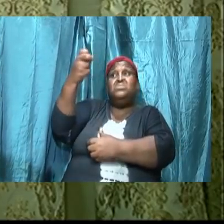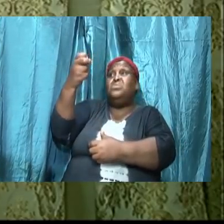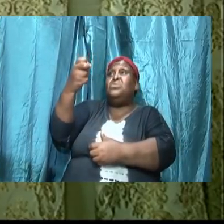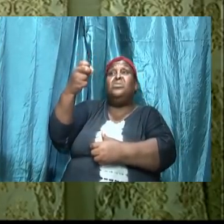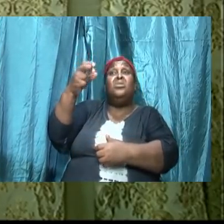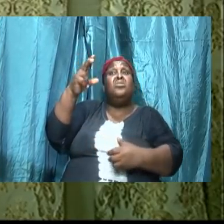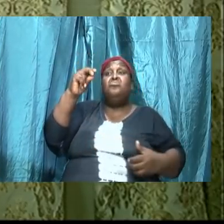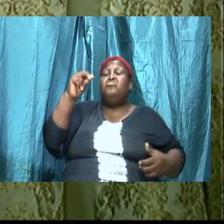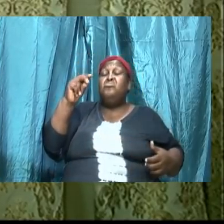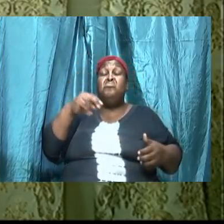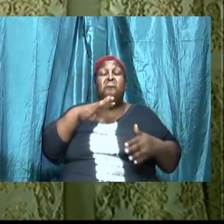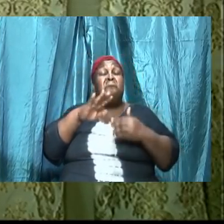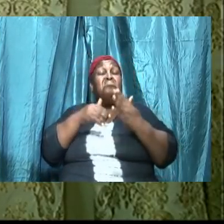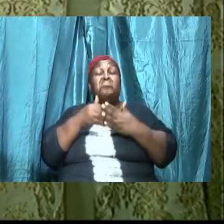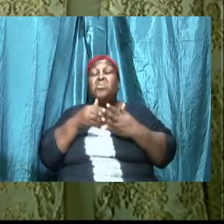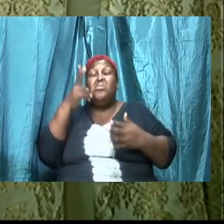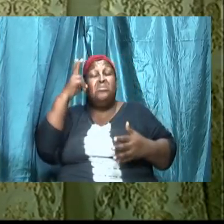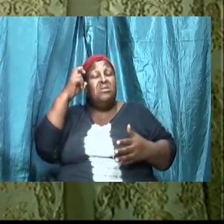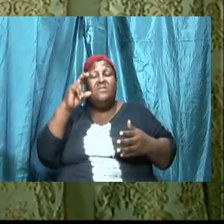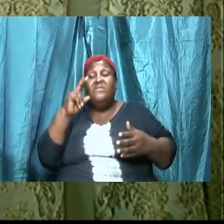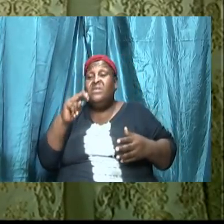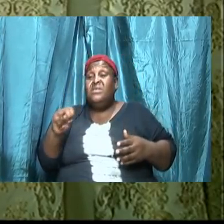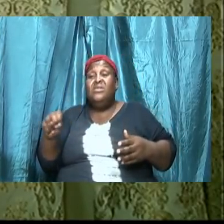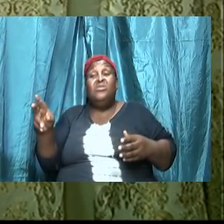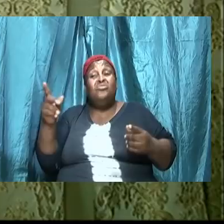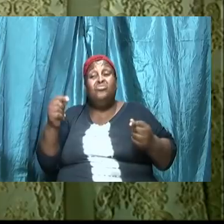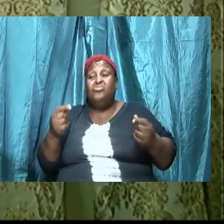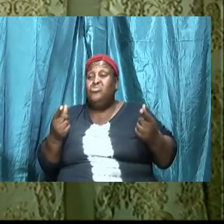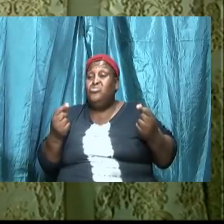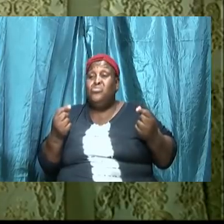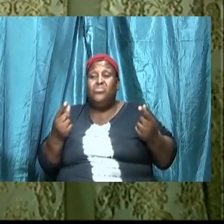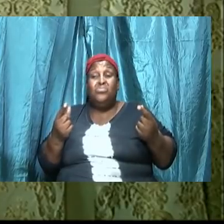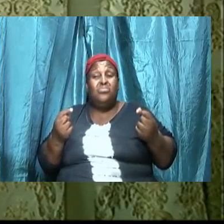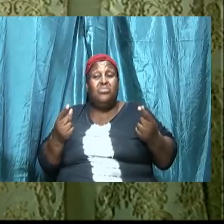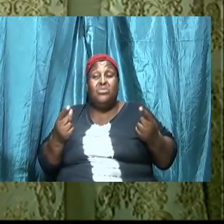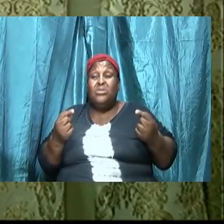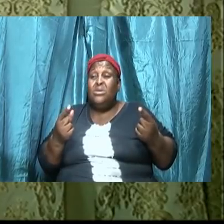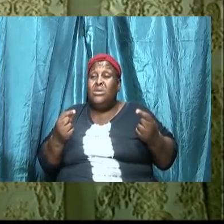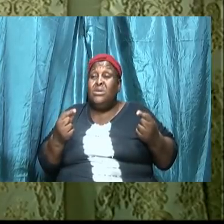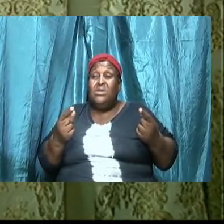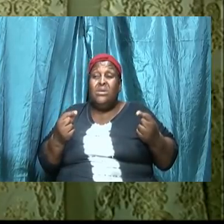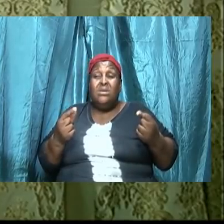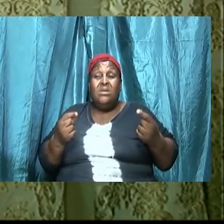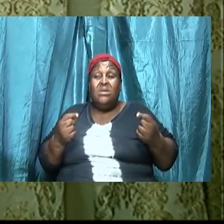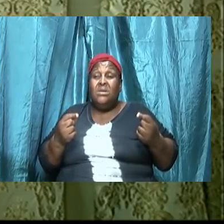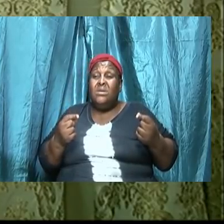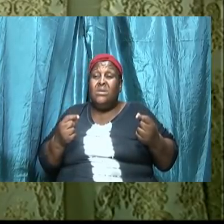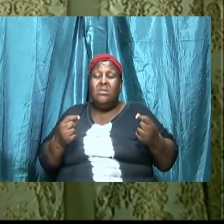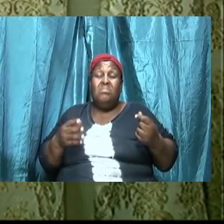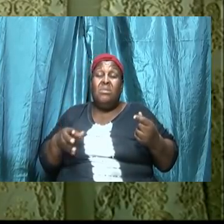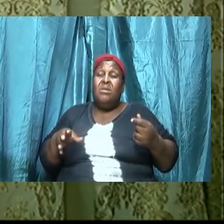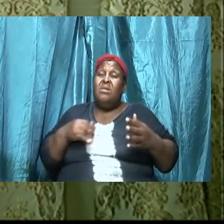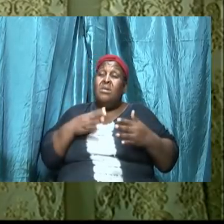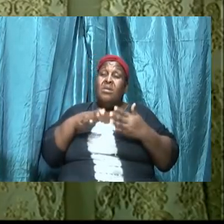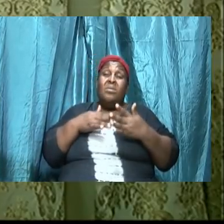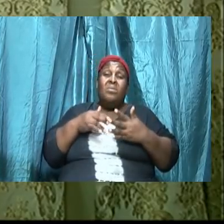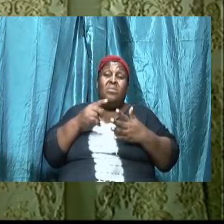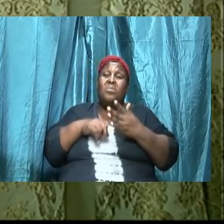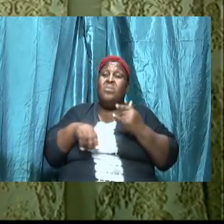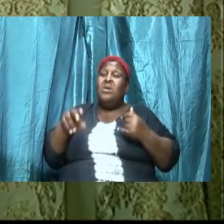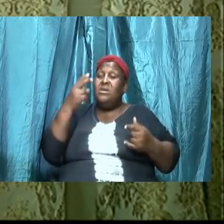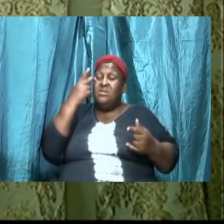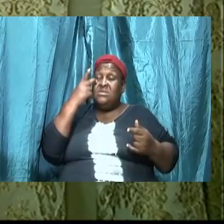all he needs to do based on what we saw in Ephesians 6 verse 11